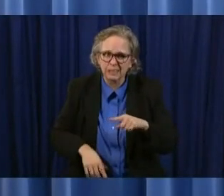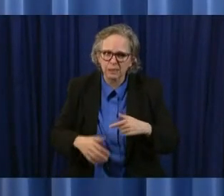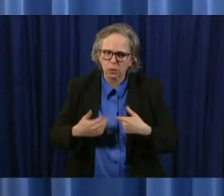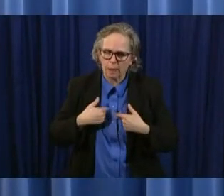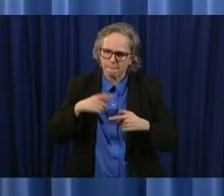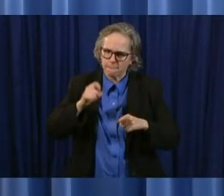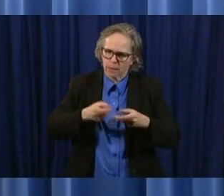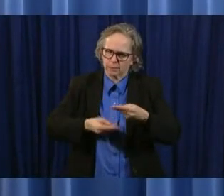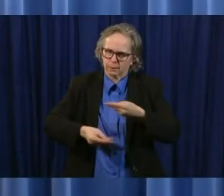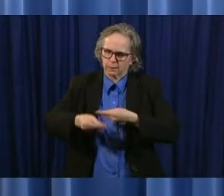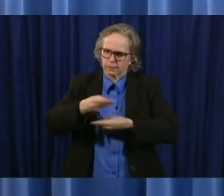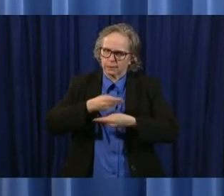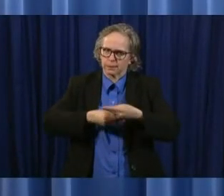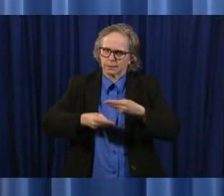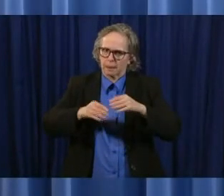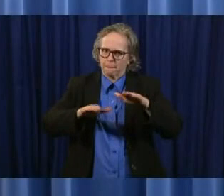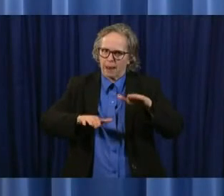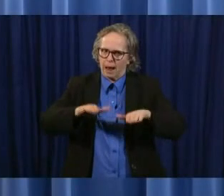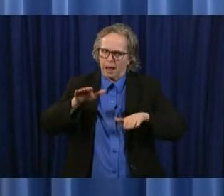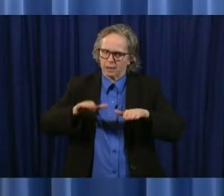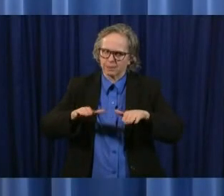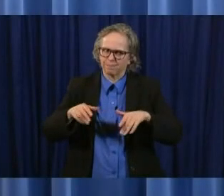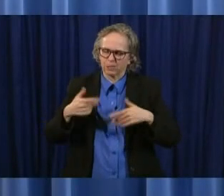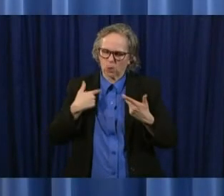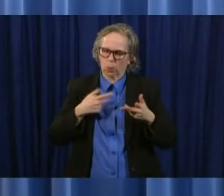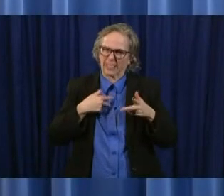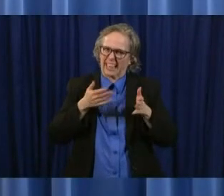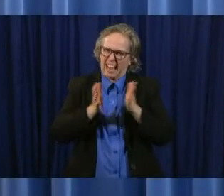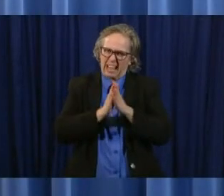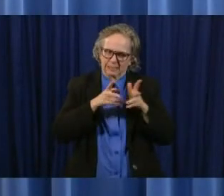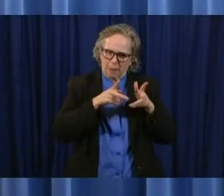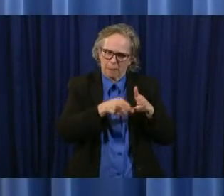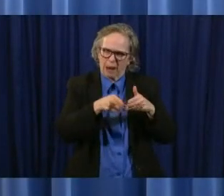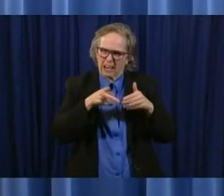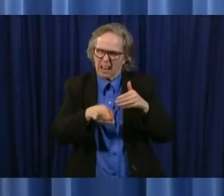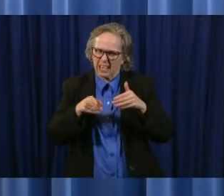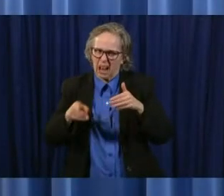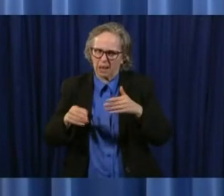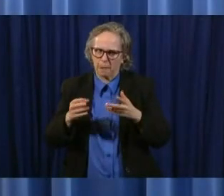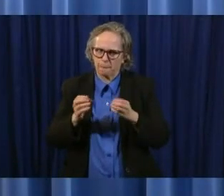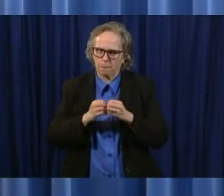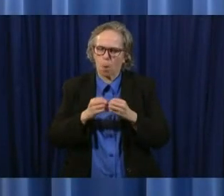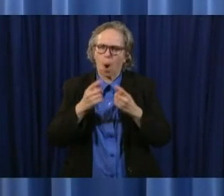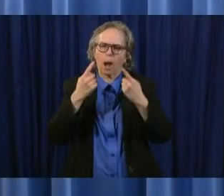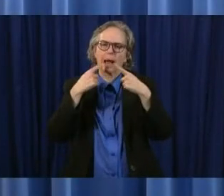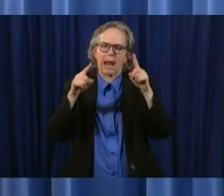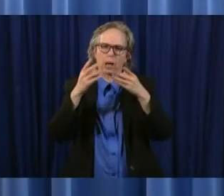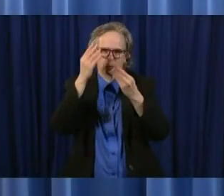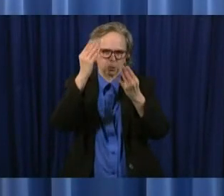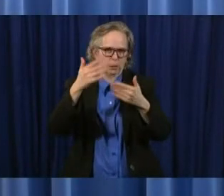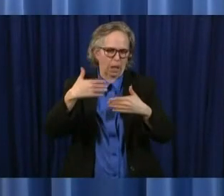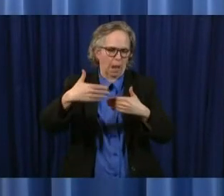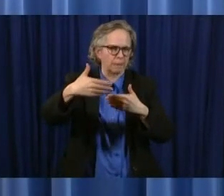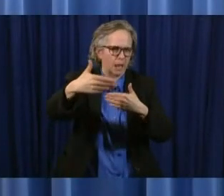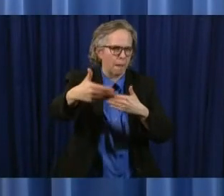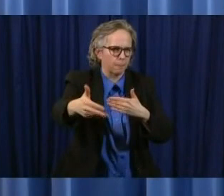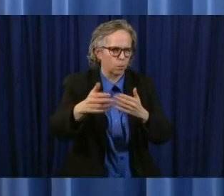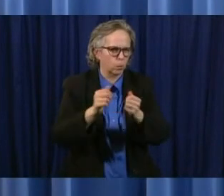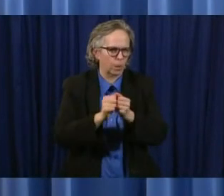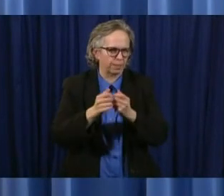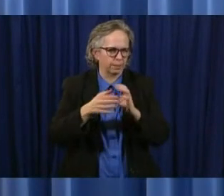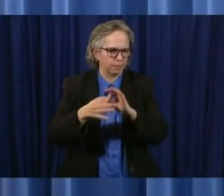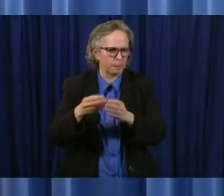this week by the way uh in regard to additional things that we're doing we're consulting uh with the four leaders of the